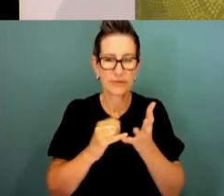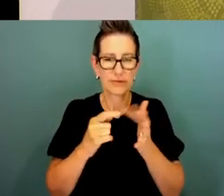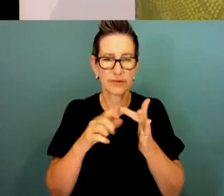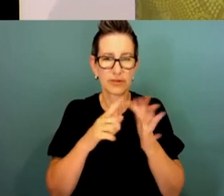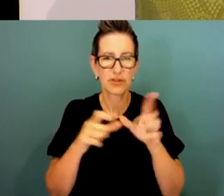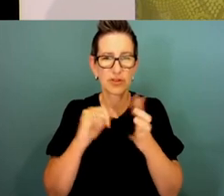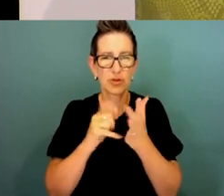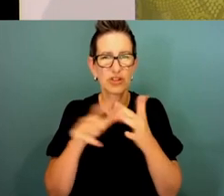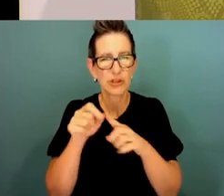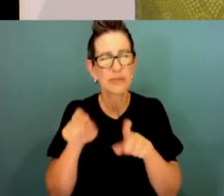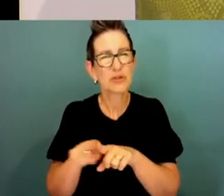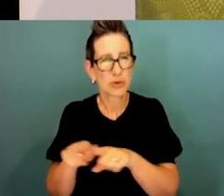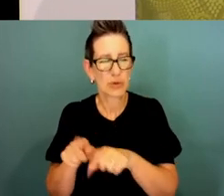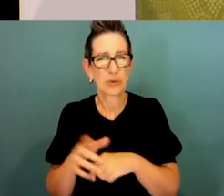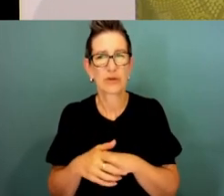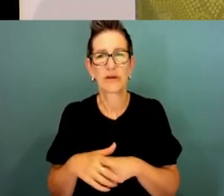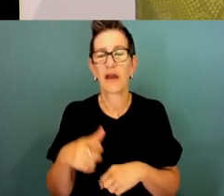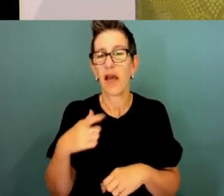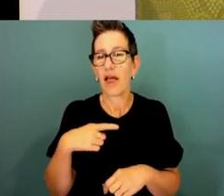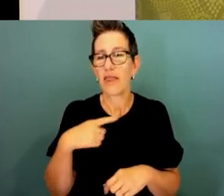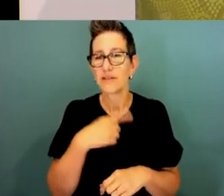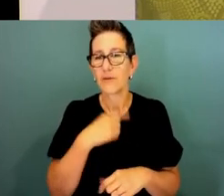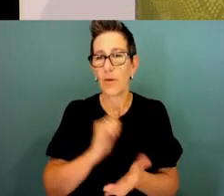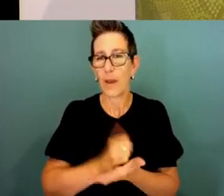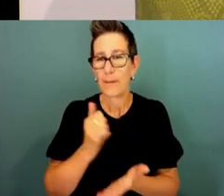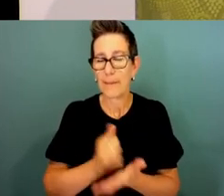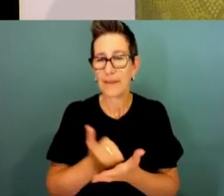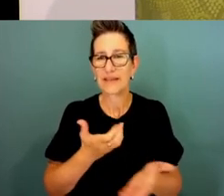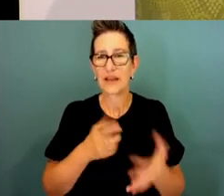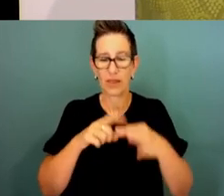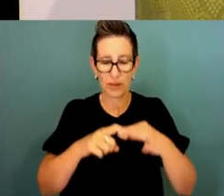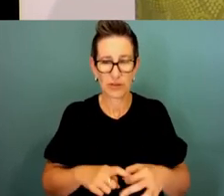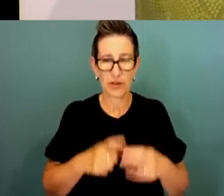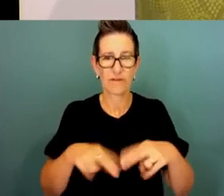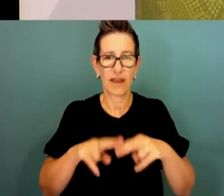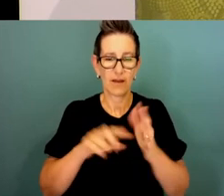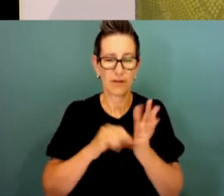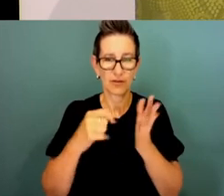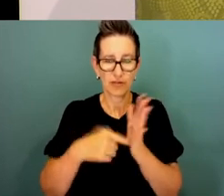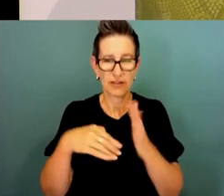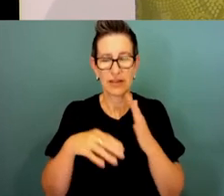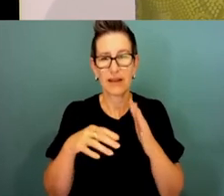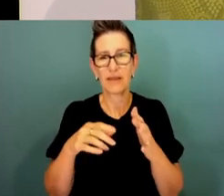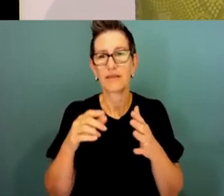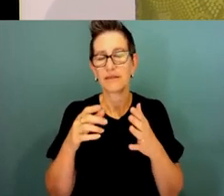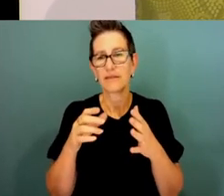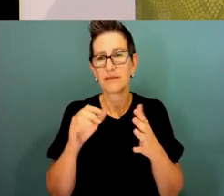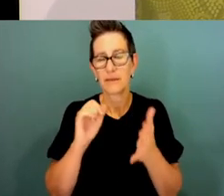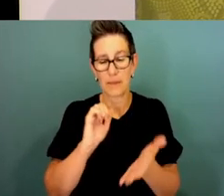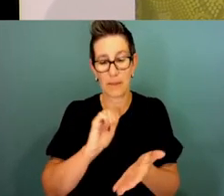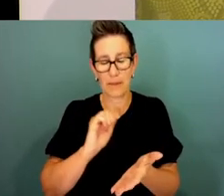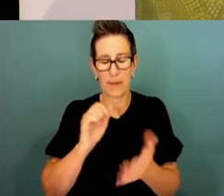That's why we've published the survey of trust in Australian Public Services' annual report. We're continuing to promote an open